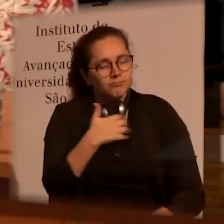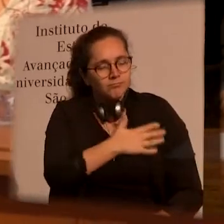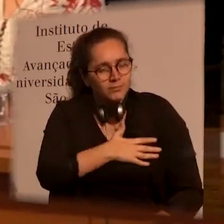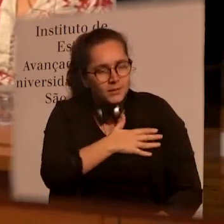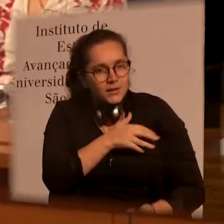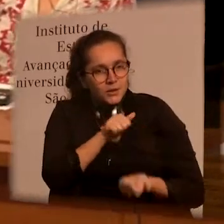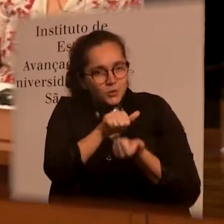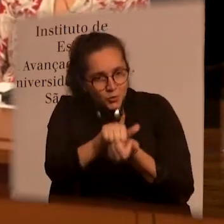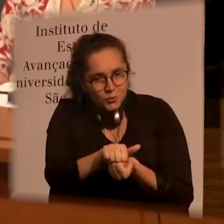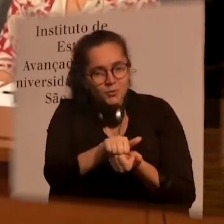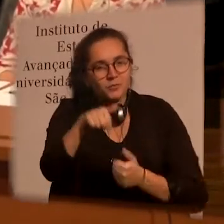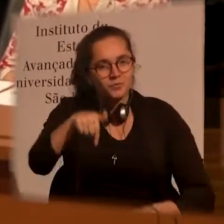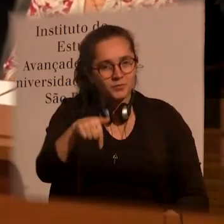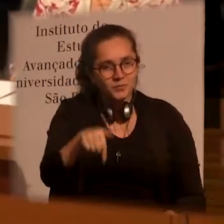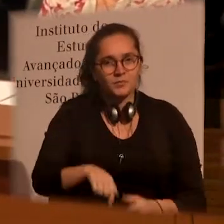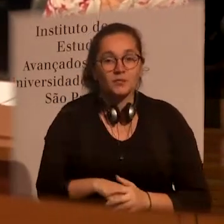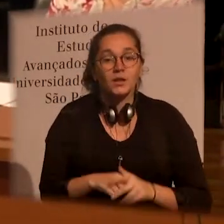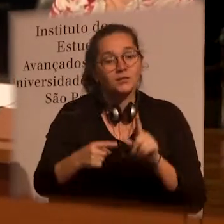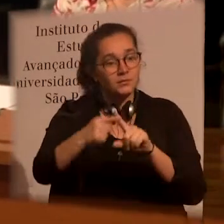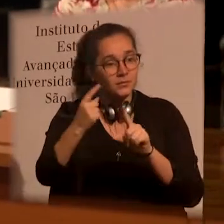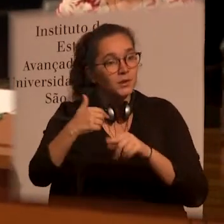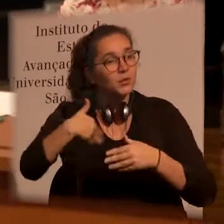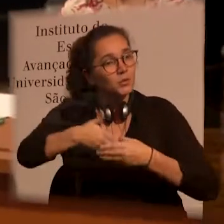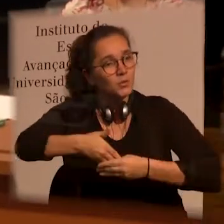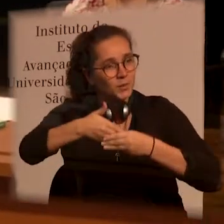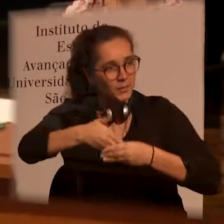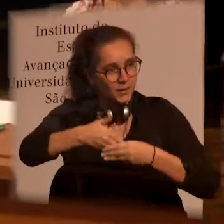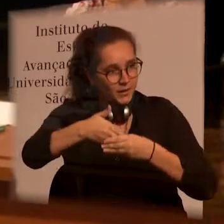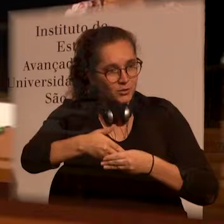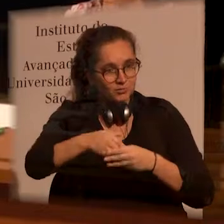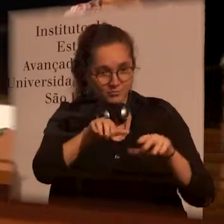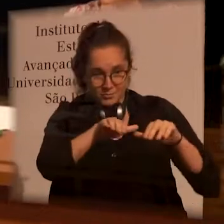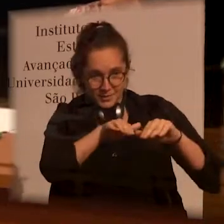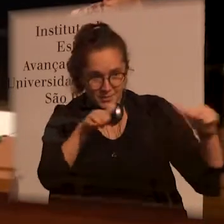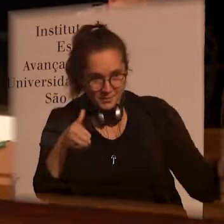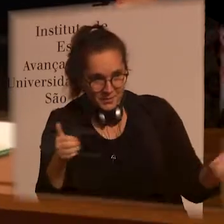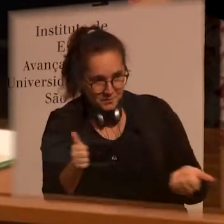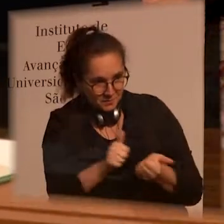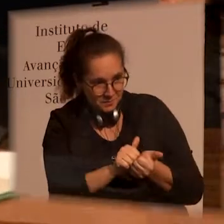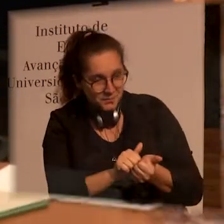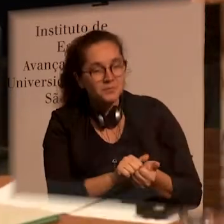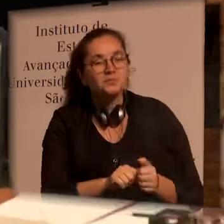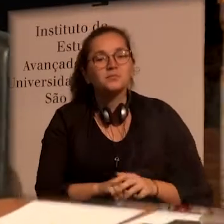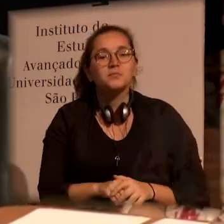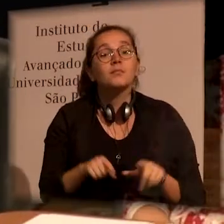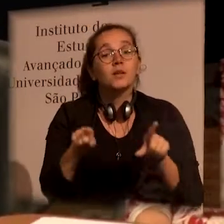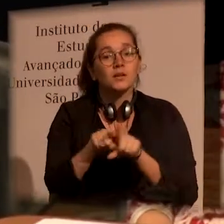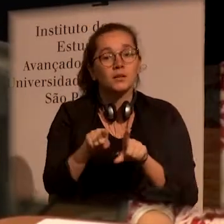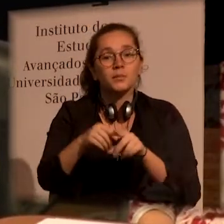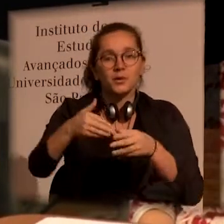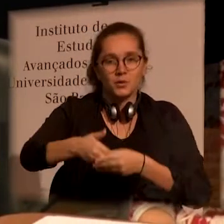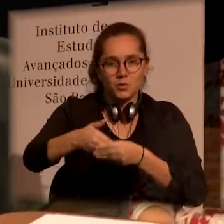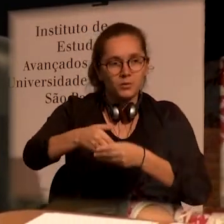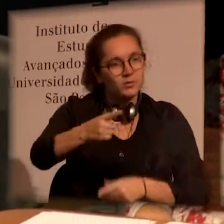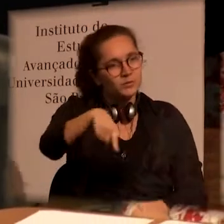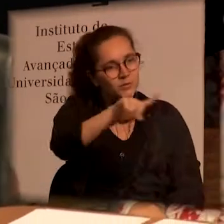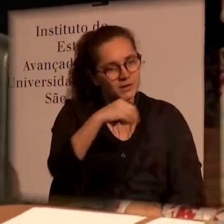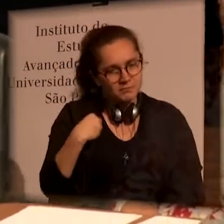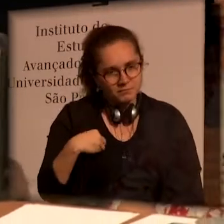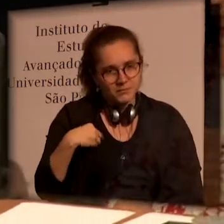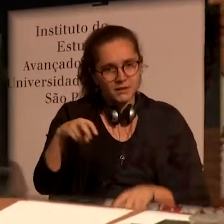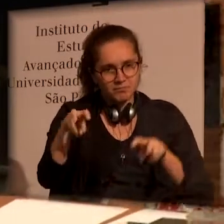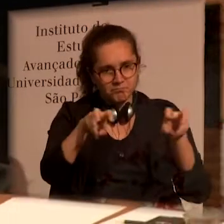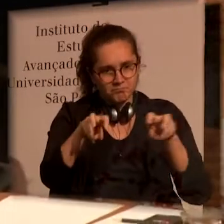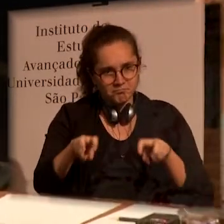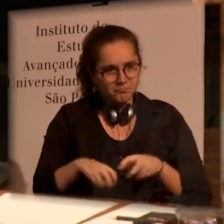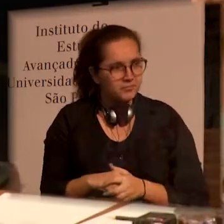Good morning everyone. Good afternoon. It's a pleasure for me to be here. I'd like to greet my fellow colleagues here on the table, on